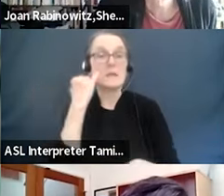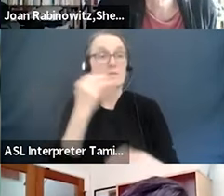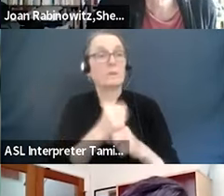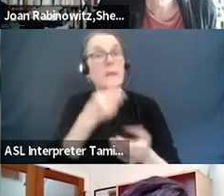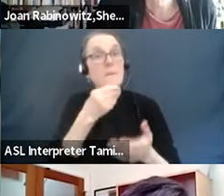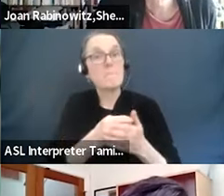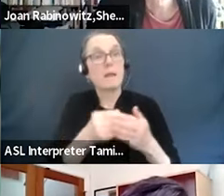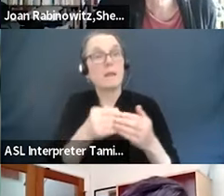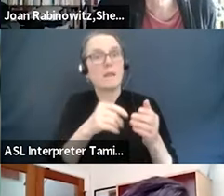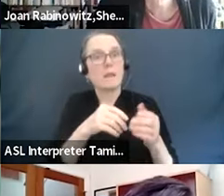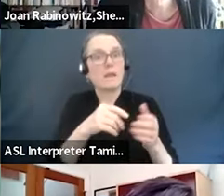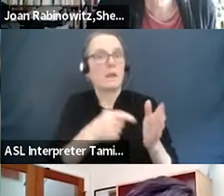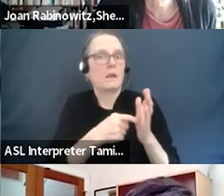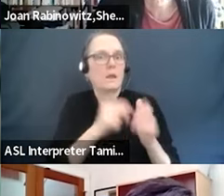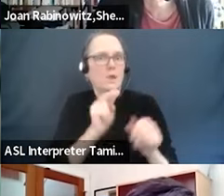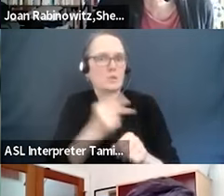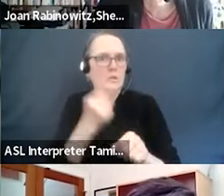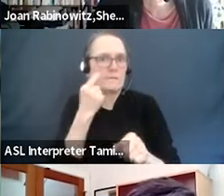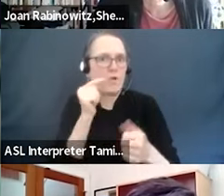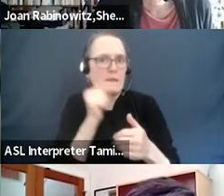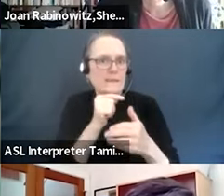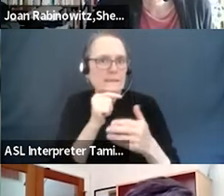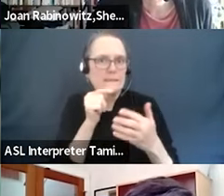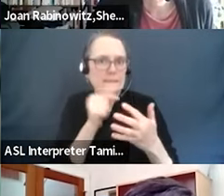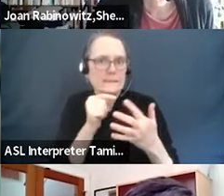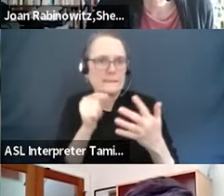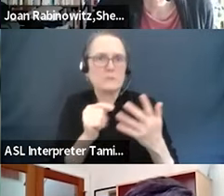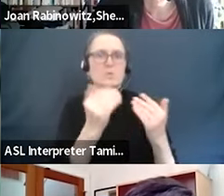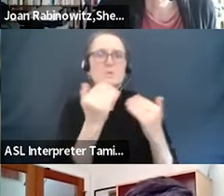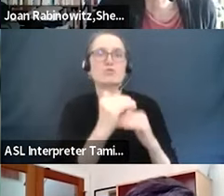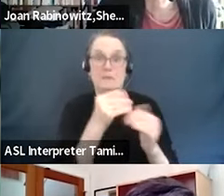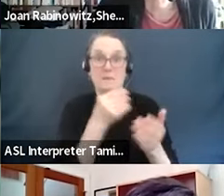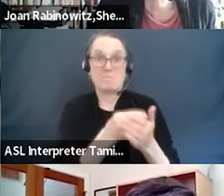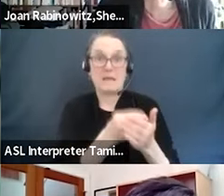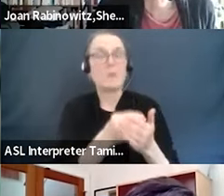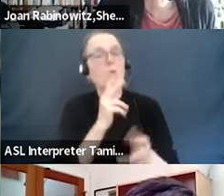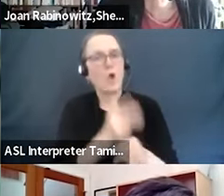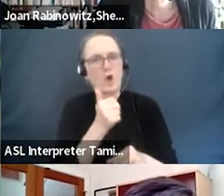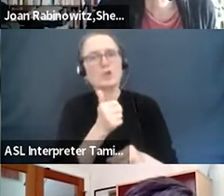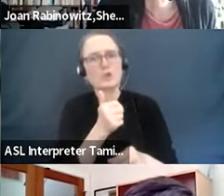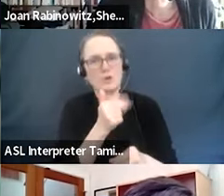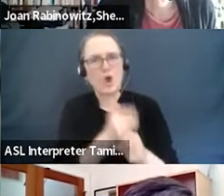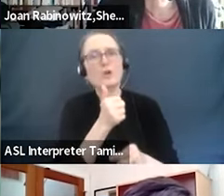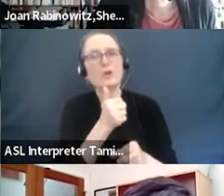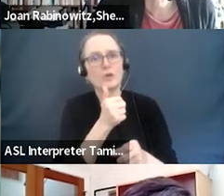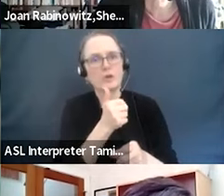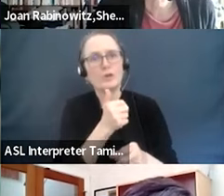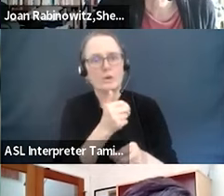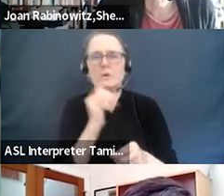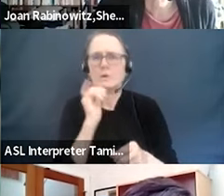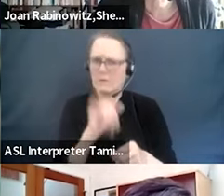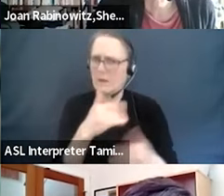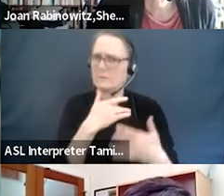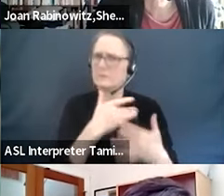So that like, those are the thoughts that come to mind is like, we have to reckon with the historic implications for why BIPOC organizations have historically